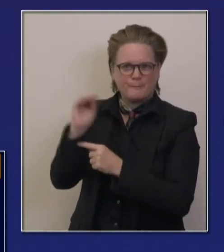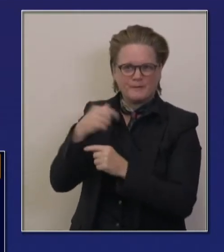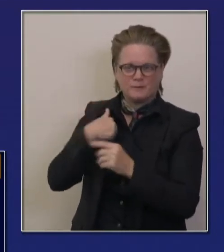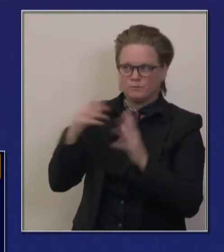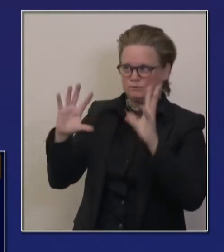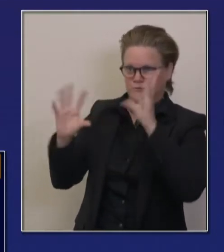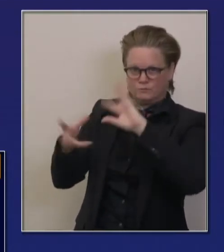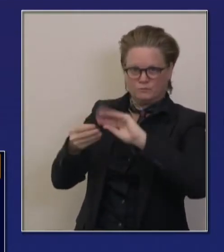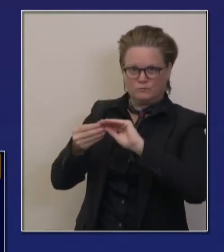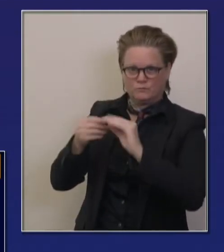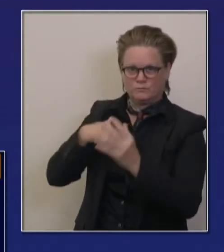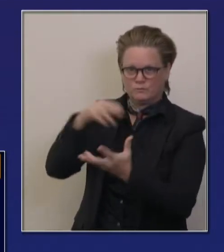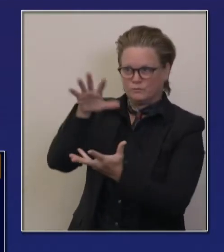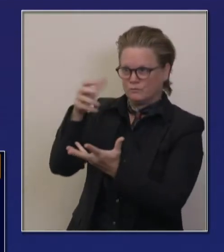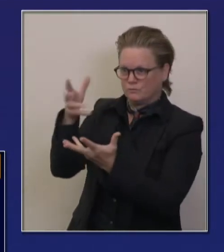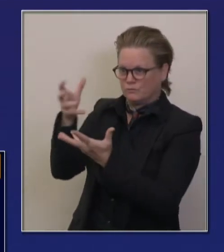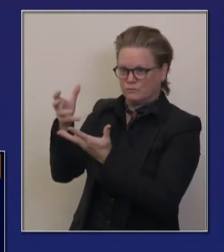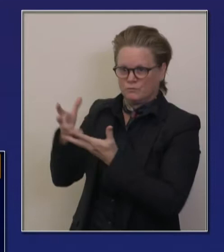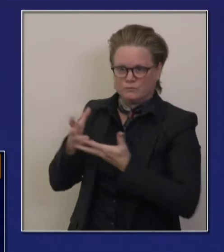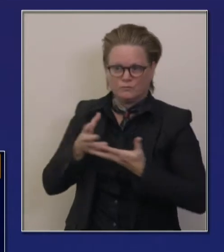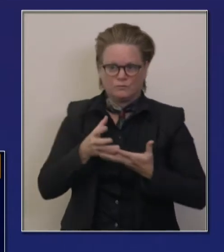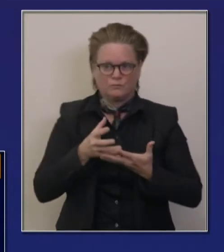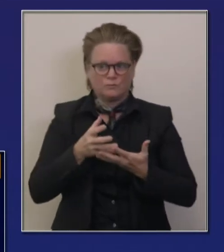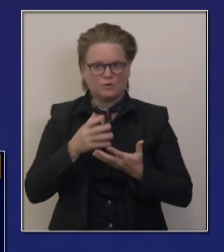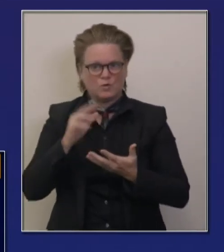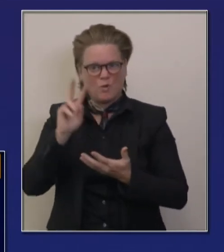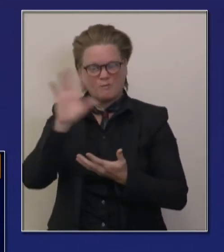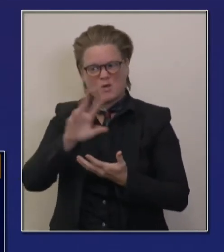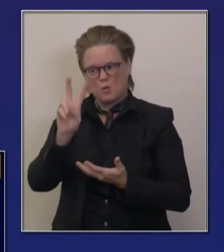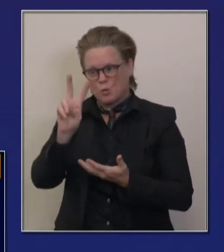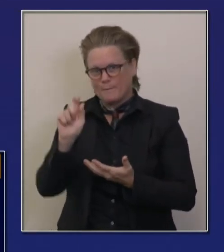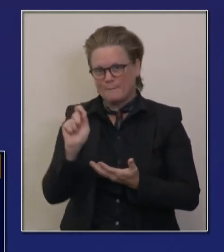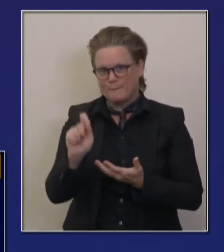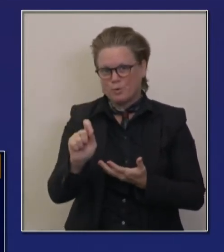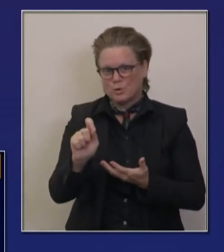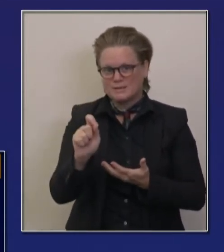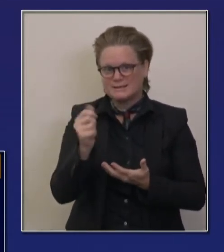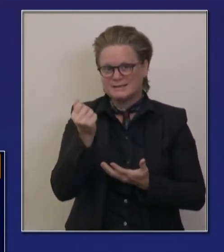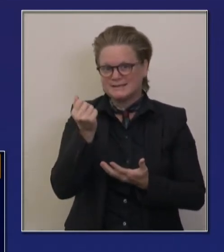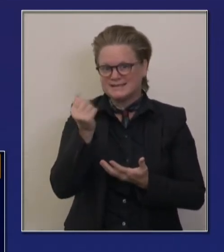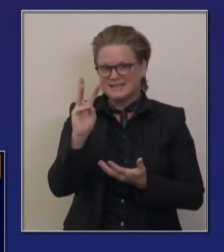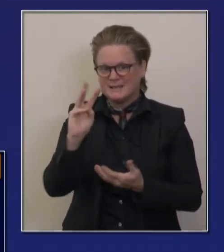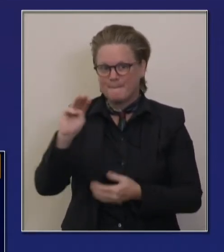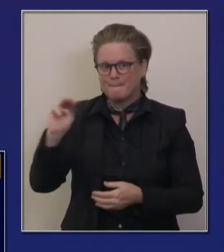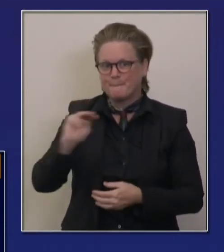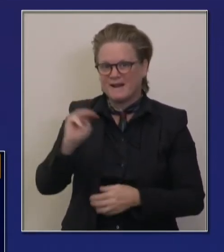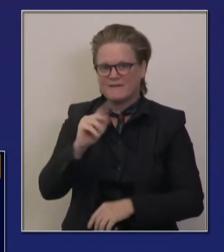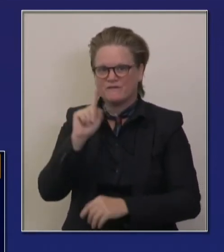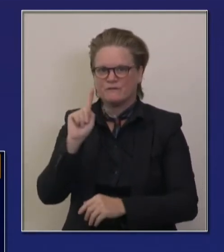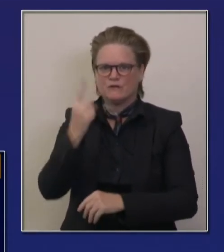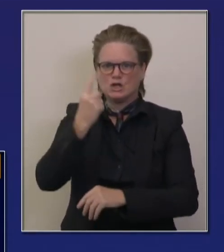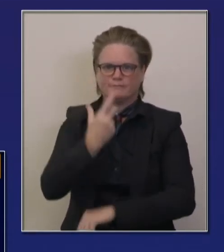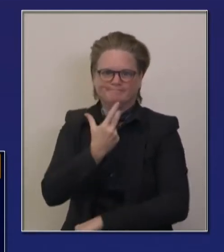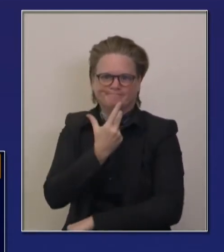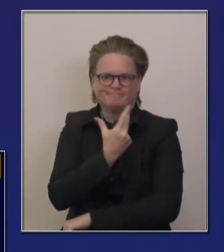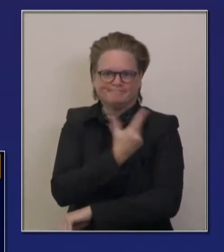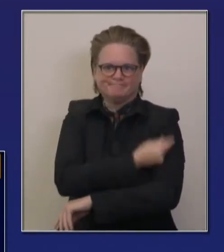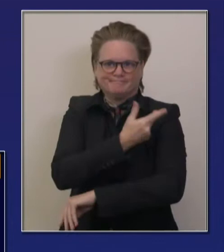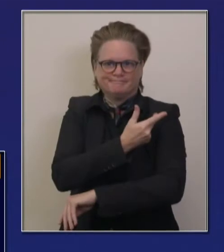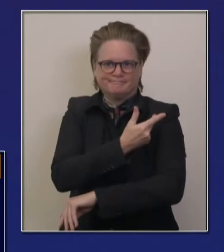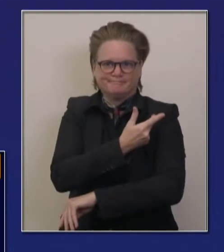can get north of 2 million doses. Remember, cut doses, you got to get two. Both Moderna and Pfizer require two